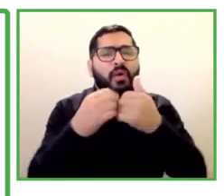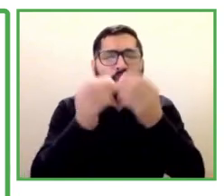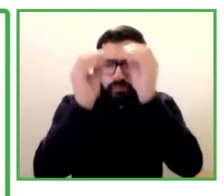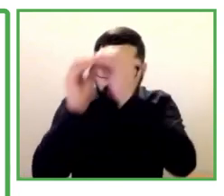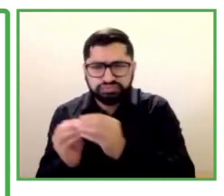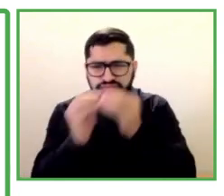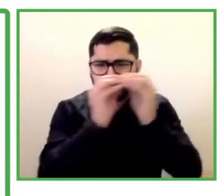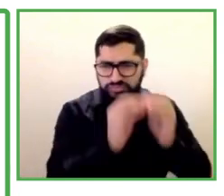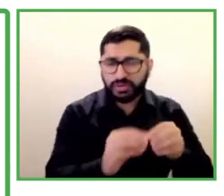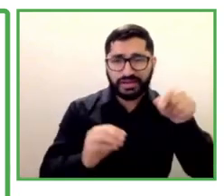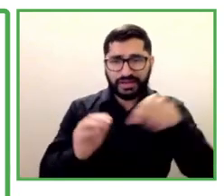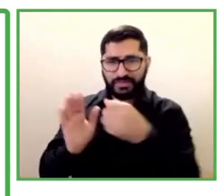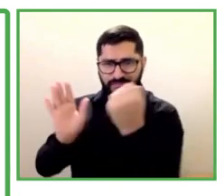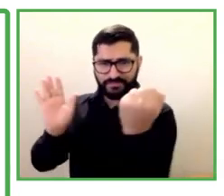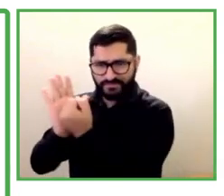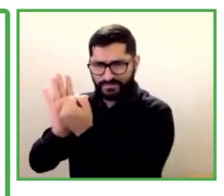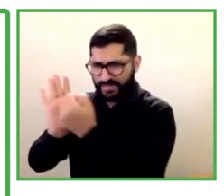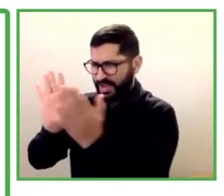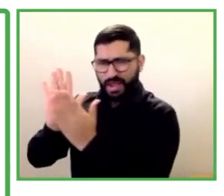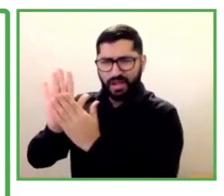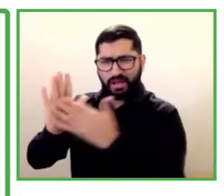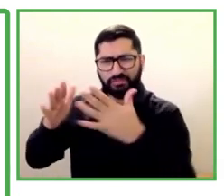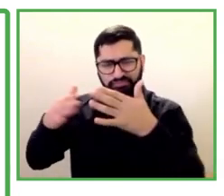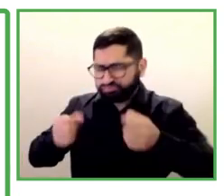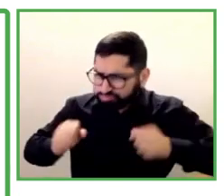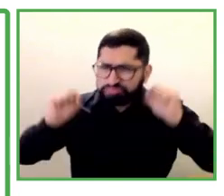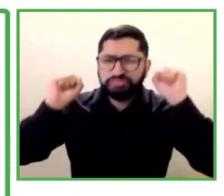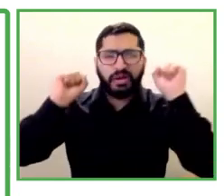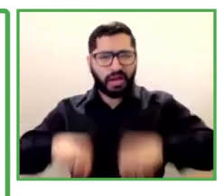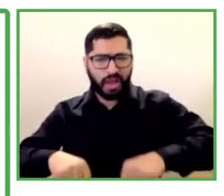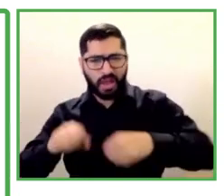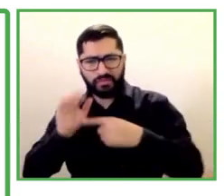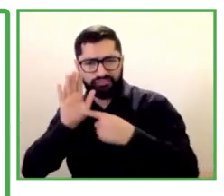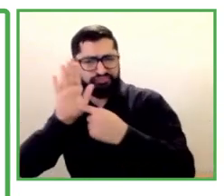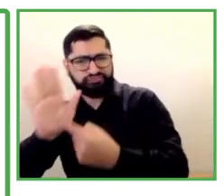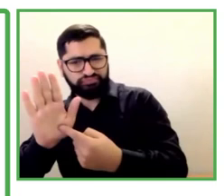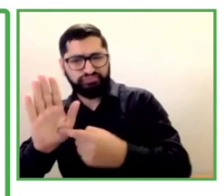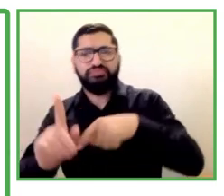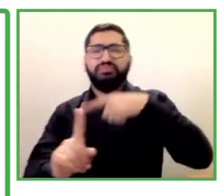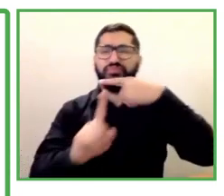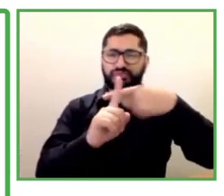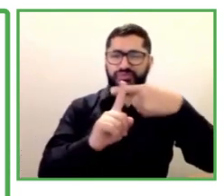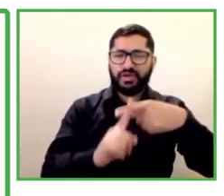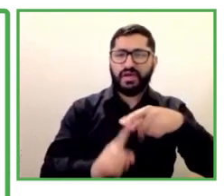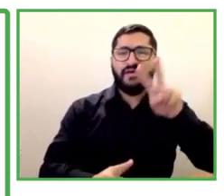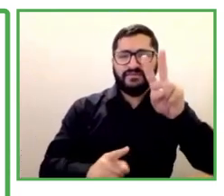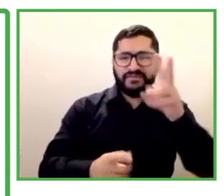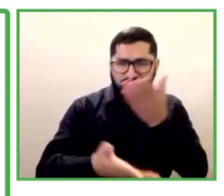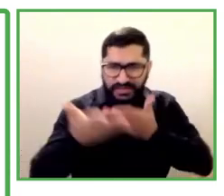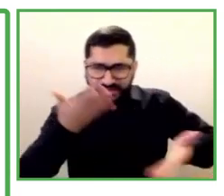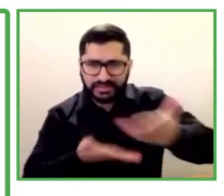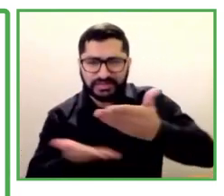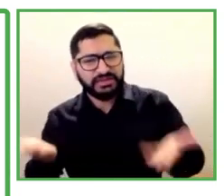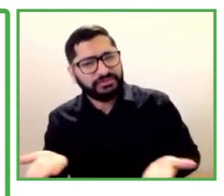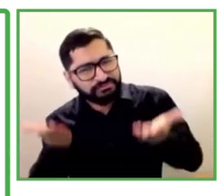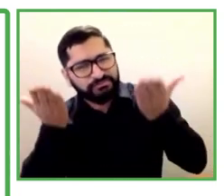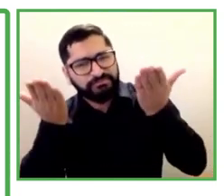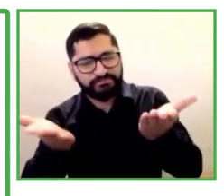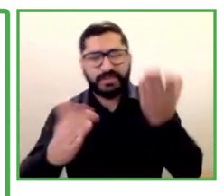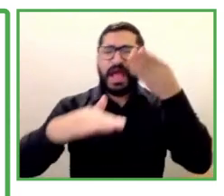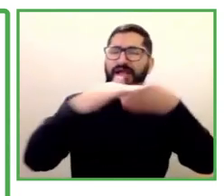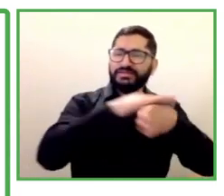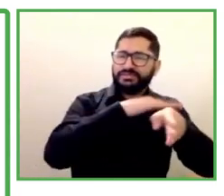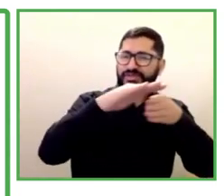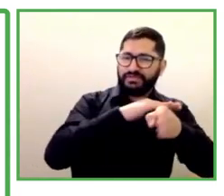with disabilities. Using this behavioral profile test and the artificial intelligence match.